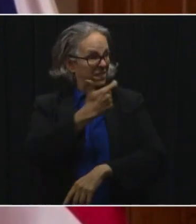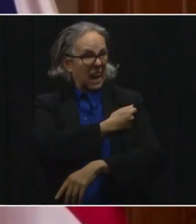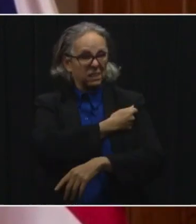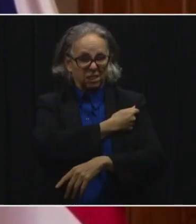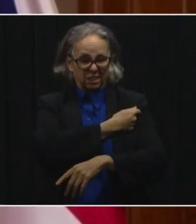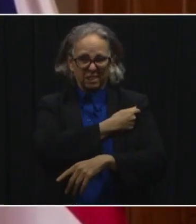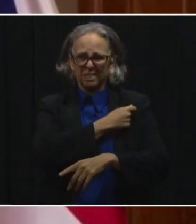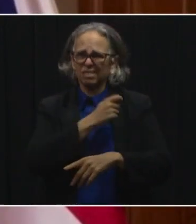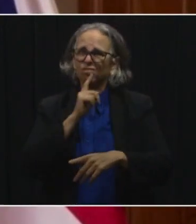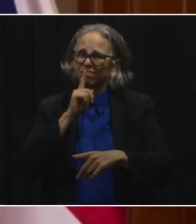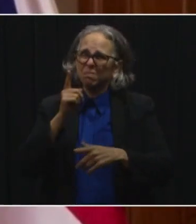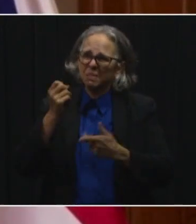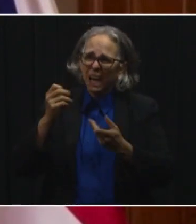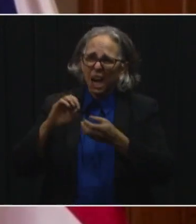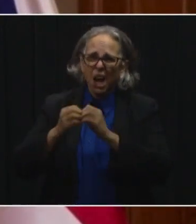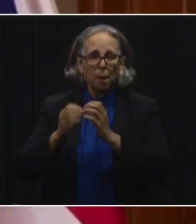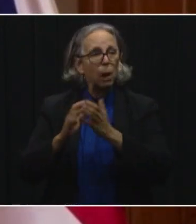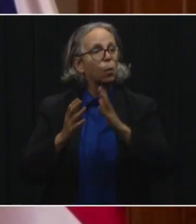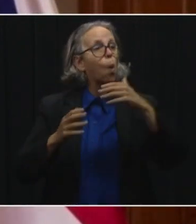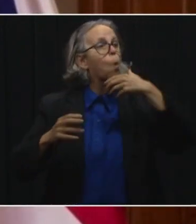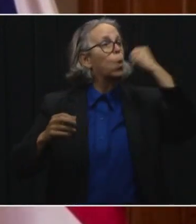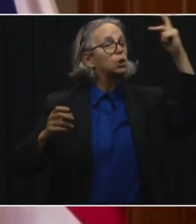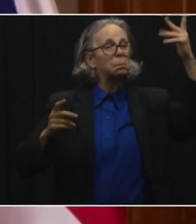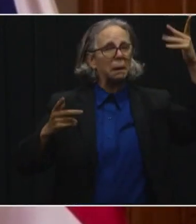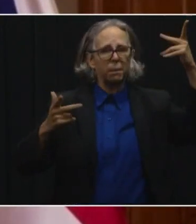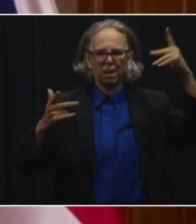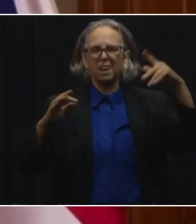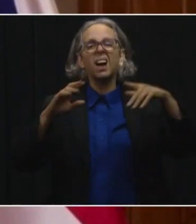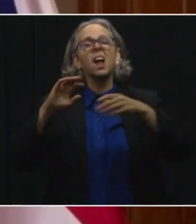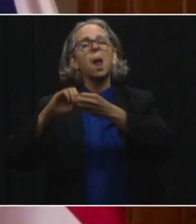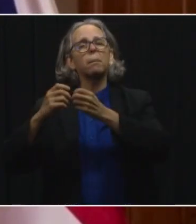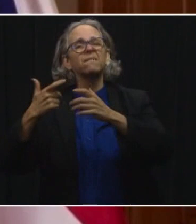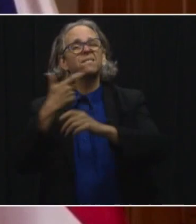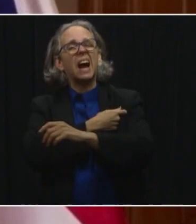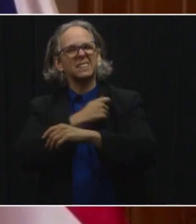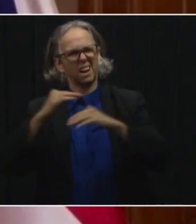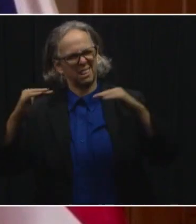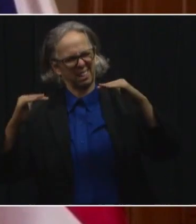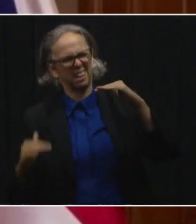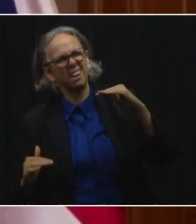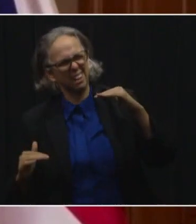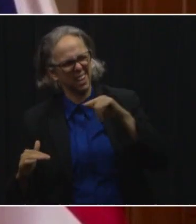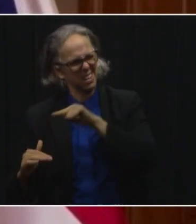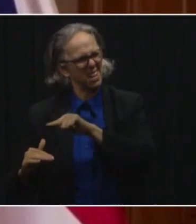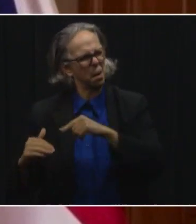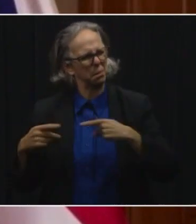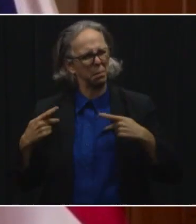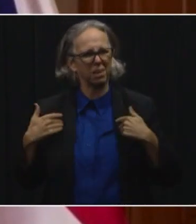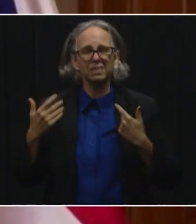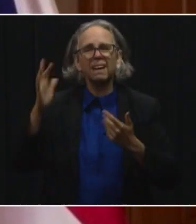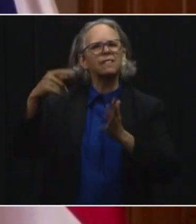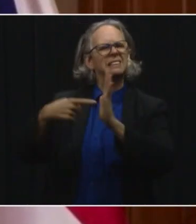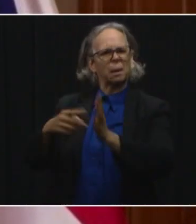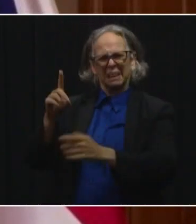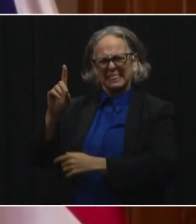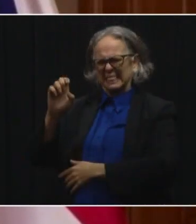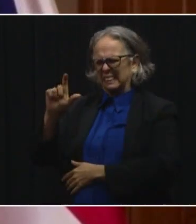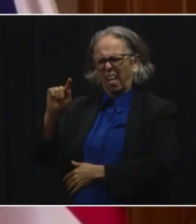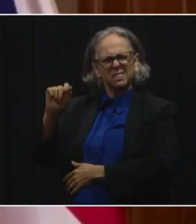we're dealing with the delta variant today. The delta variant is seeking out anyone who is not is not vaccinated.